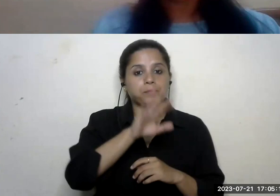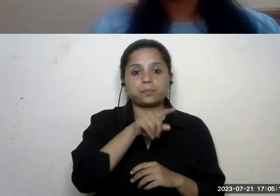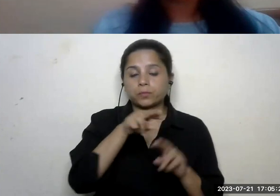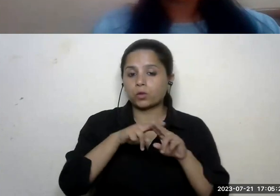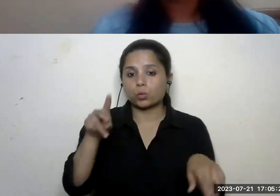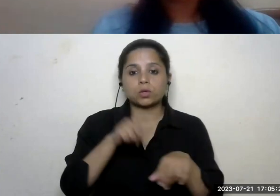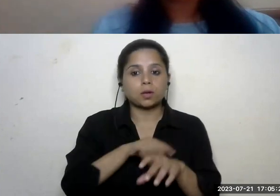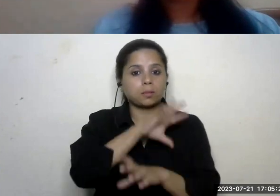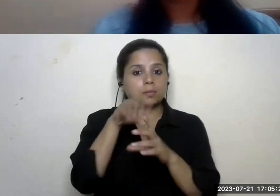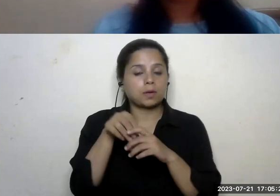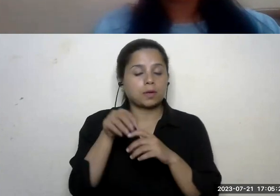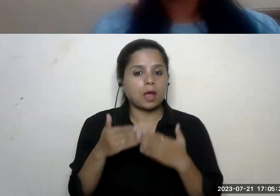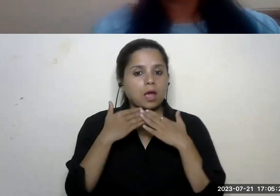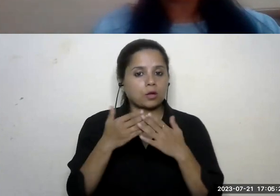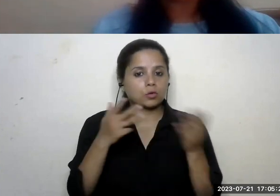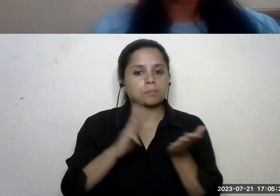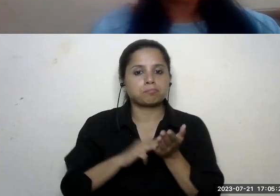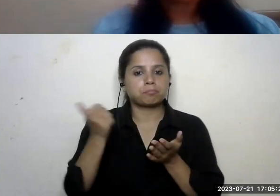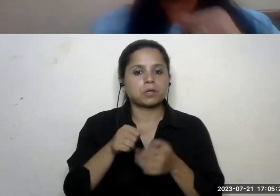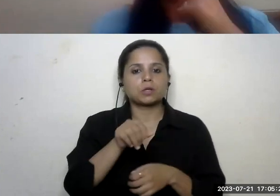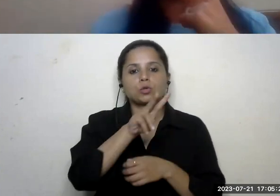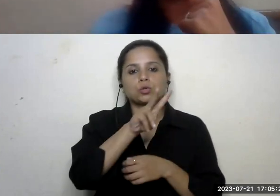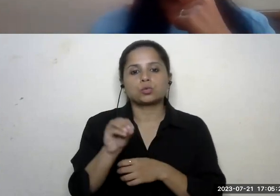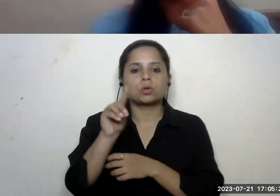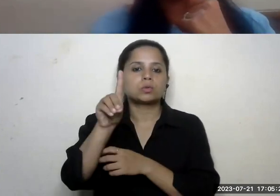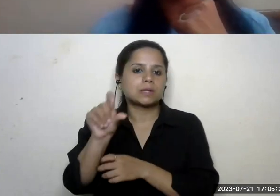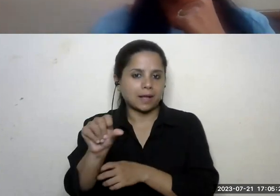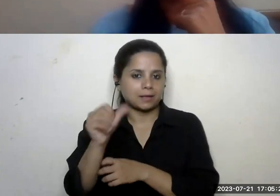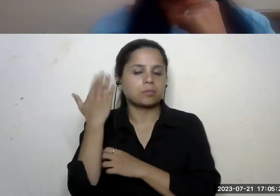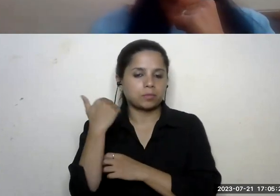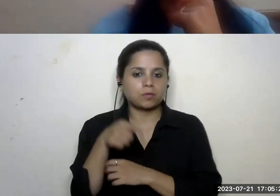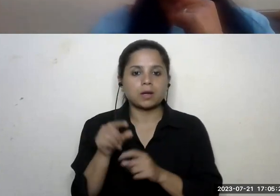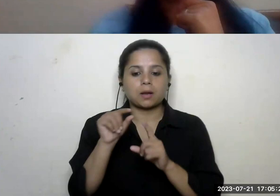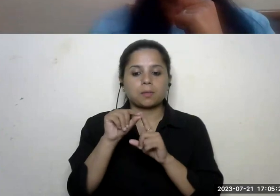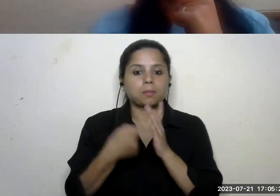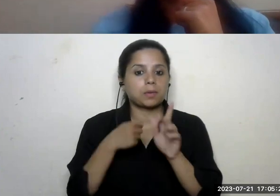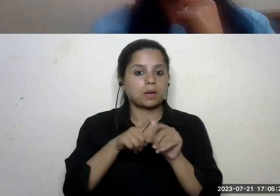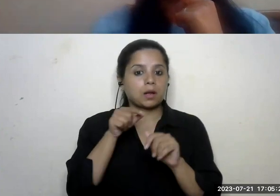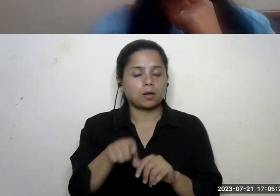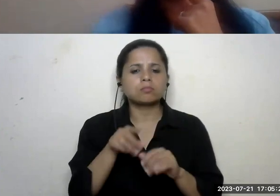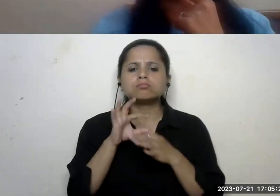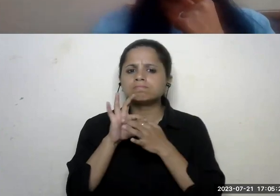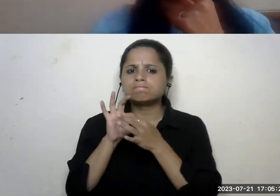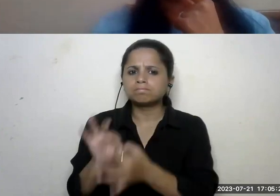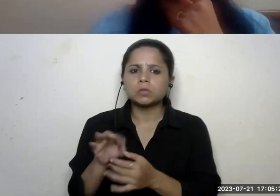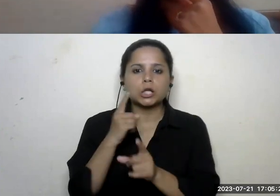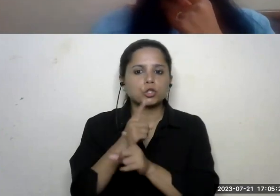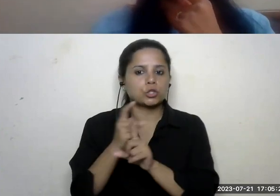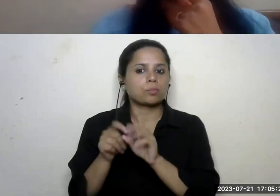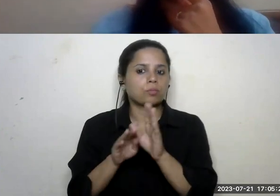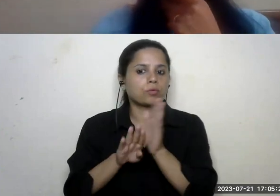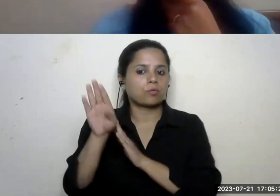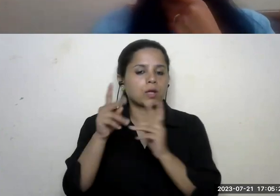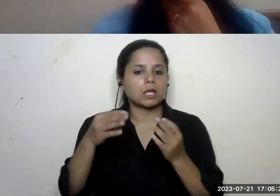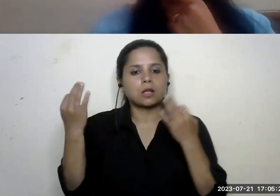-time as an academic manager in 2019. priya is committed to teacher professional development and learning